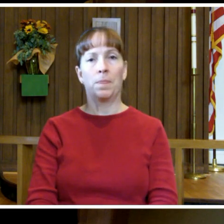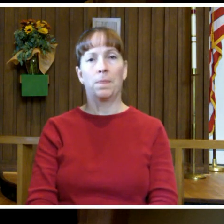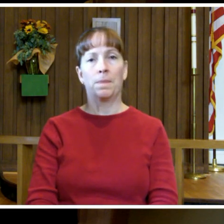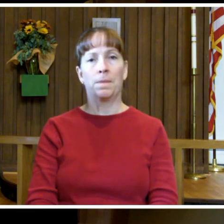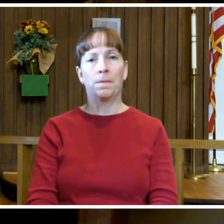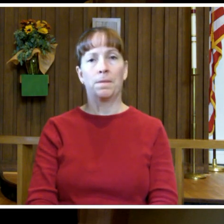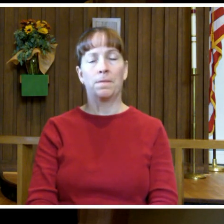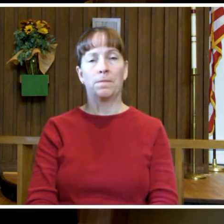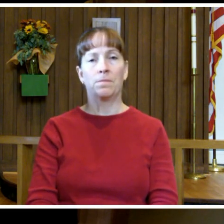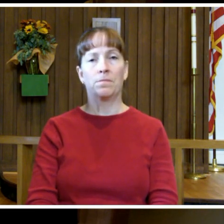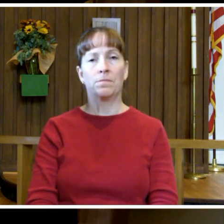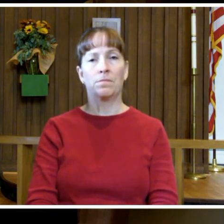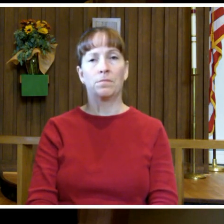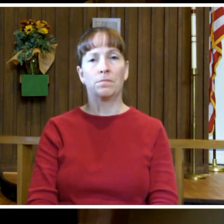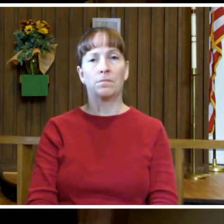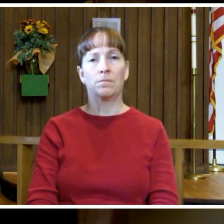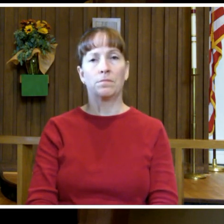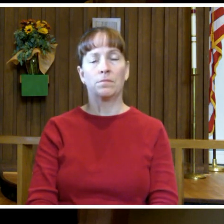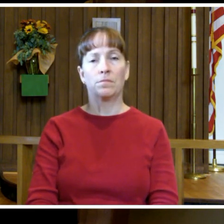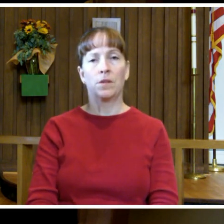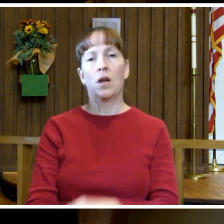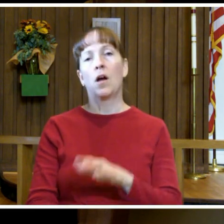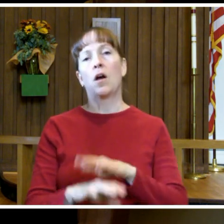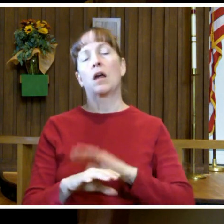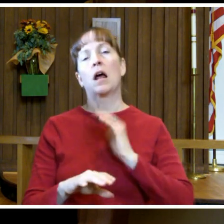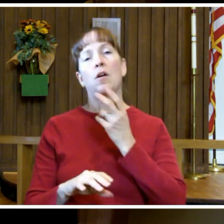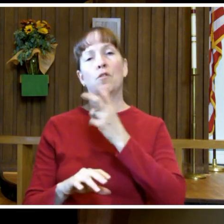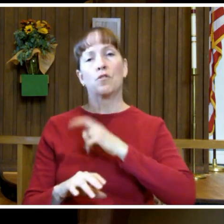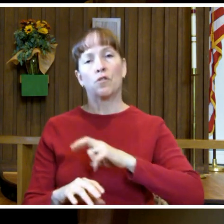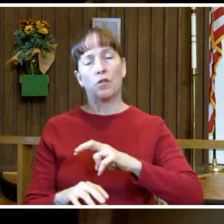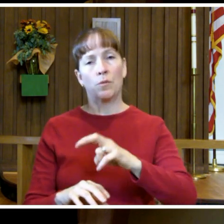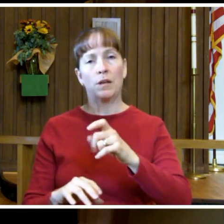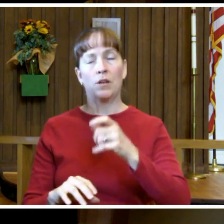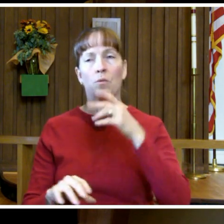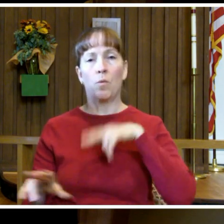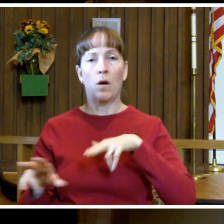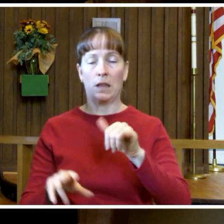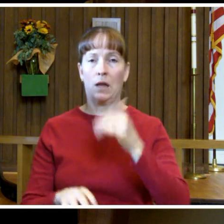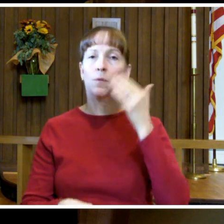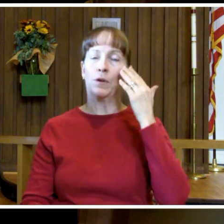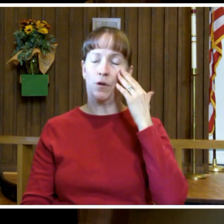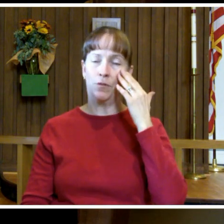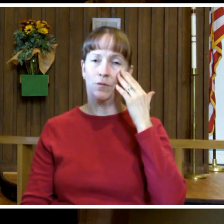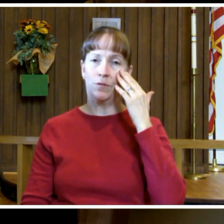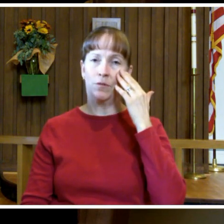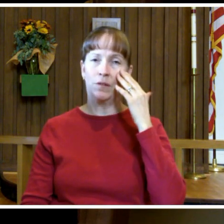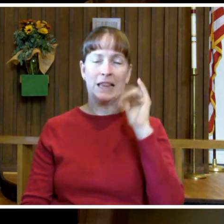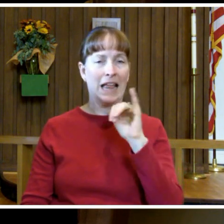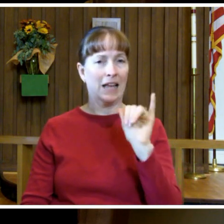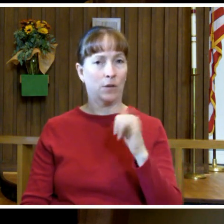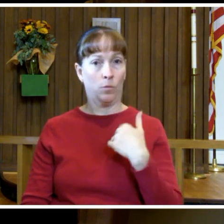We need to walk on our journey like we know that. We need to walk like we mean it.